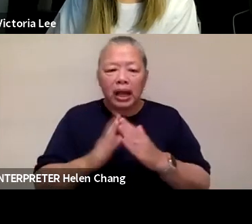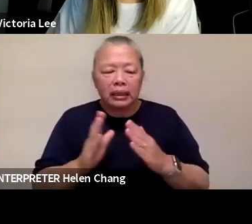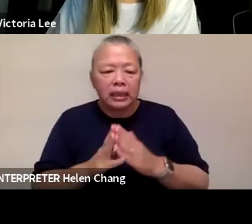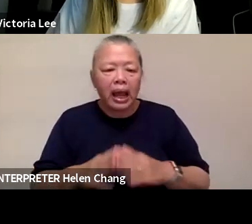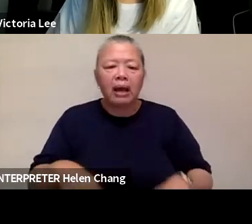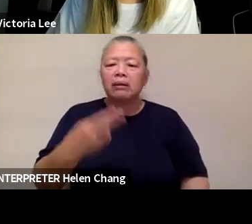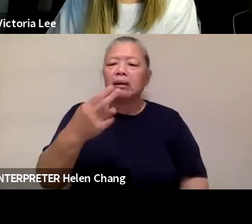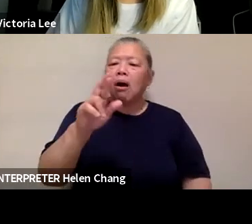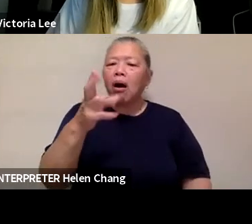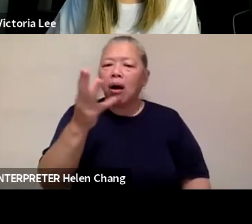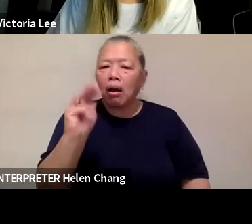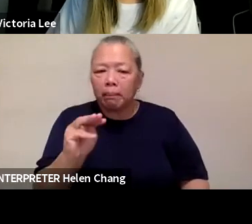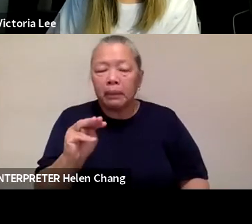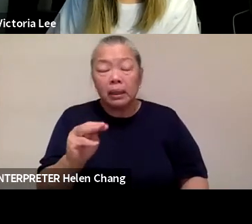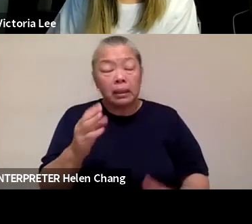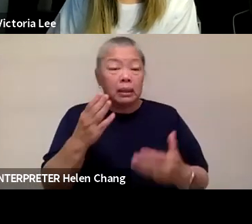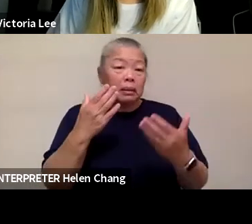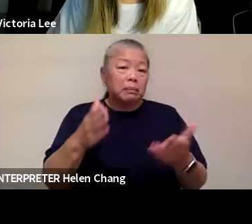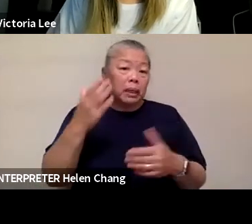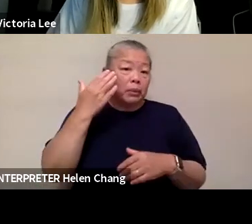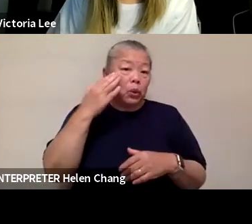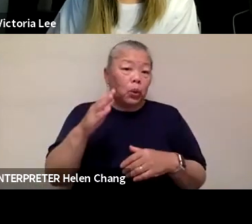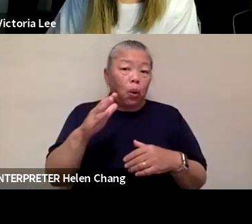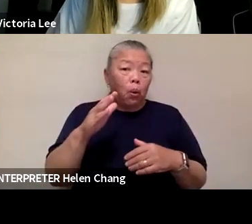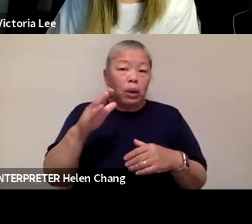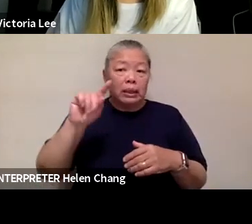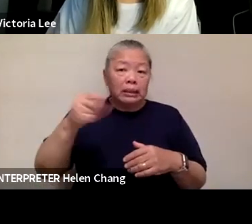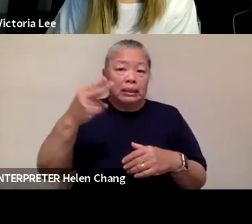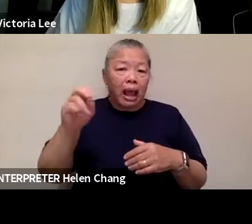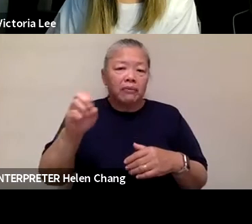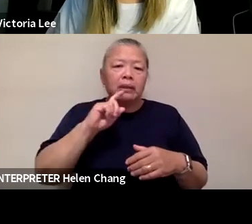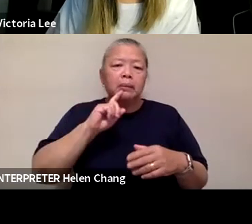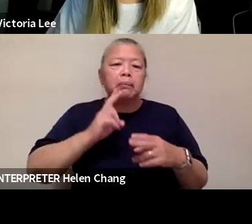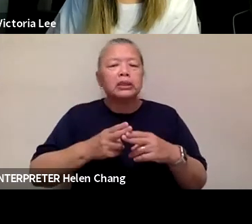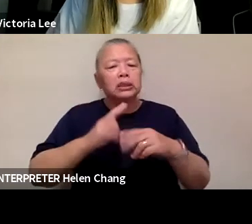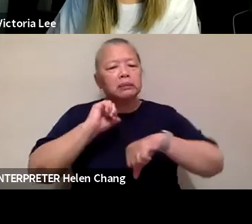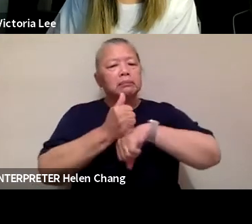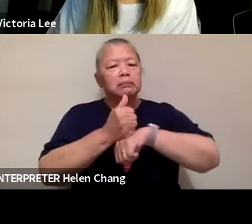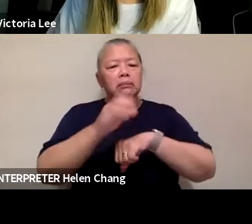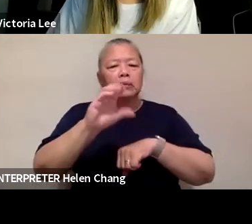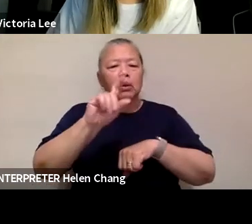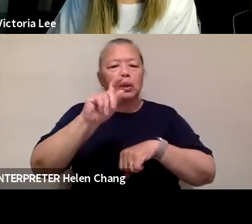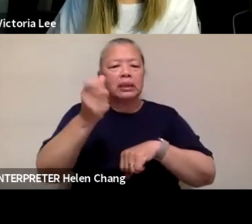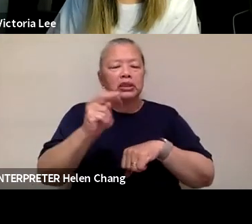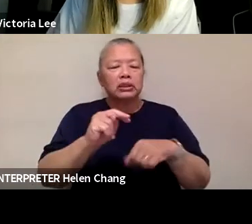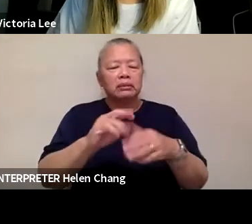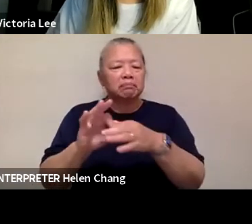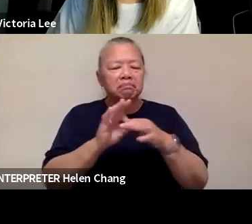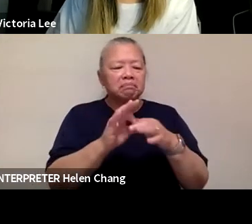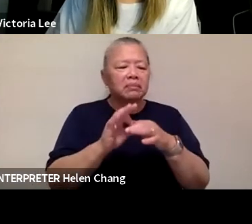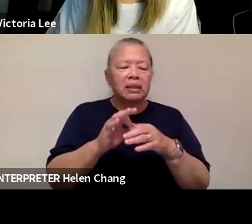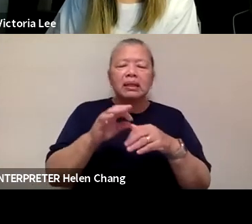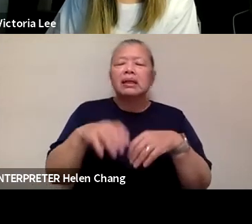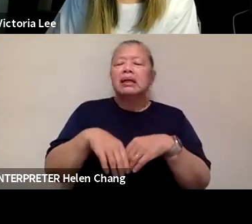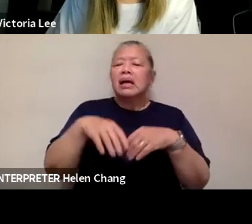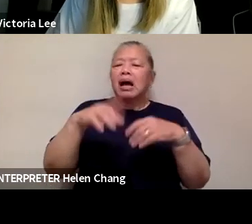Chinatown. And you may not notice, uh, to Daphne's point about building coalition, uh, David Rockwell donated more than half a million dollars